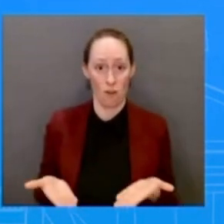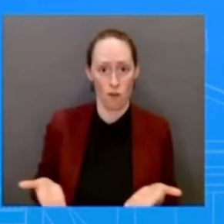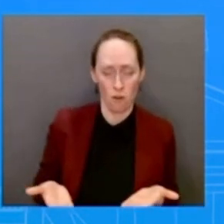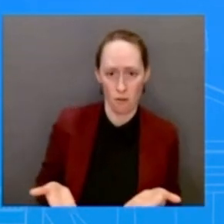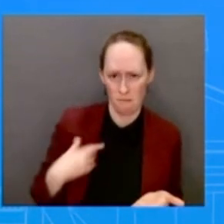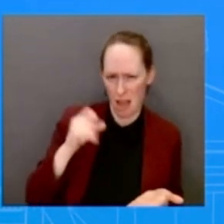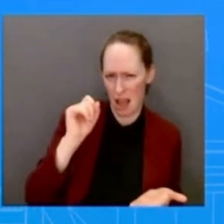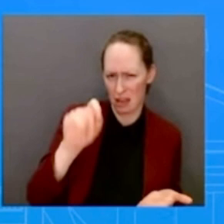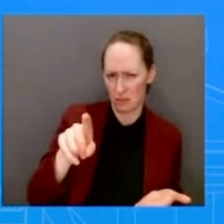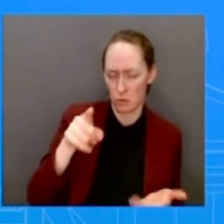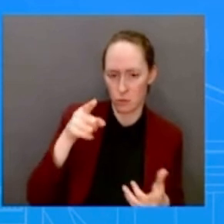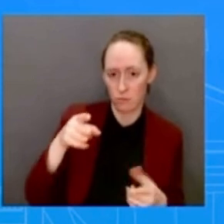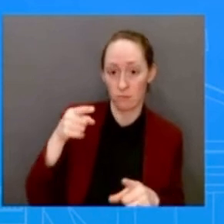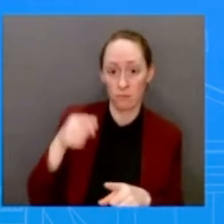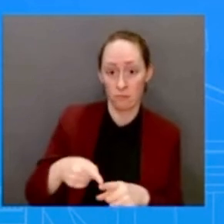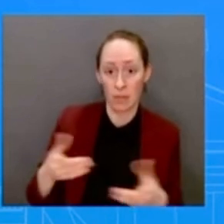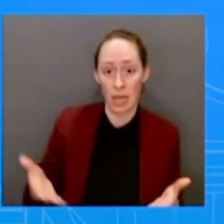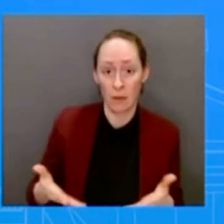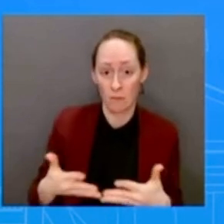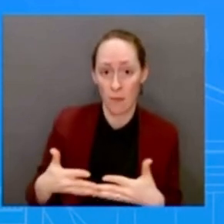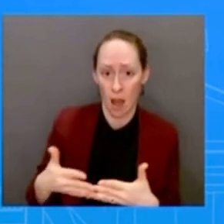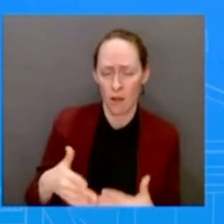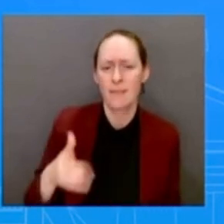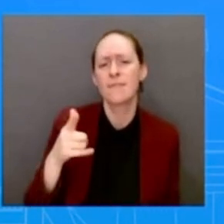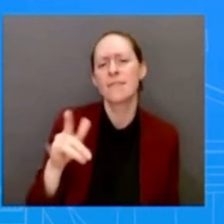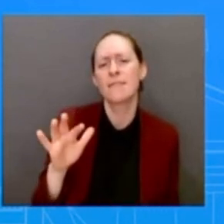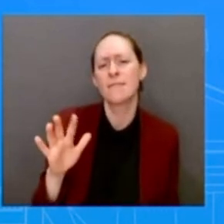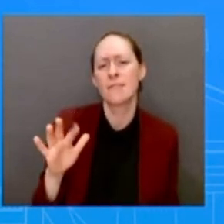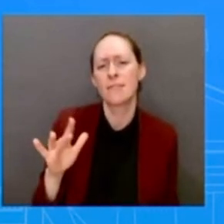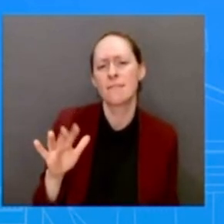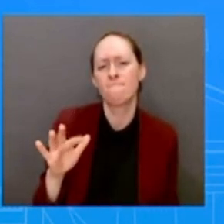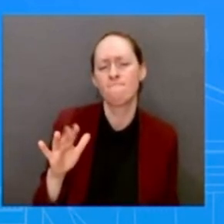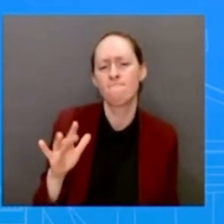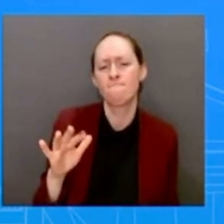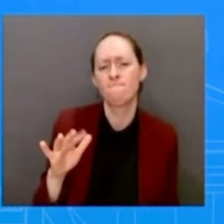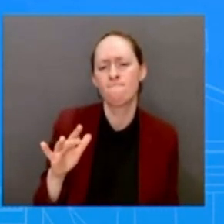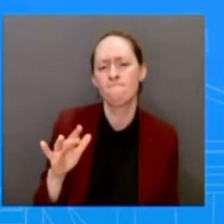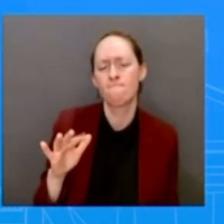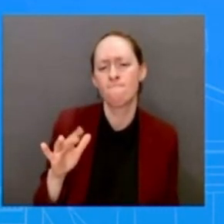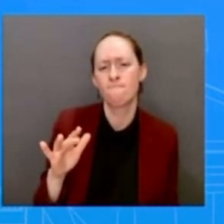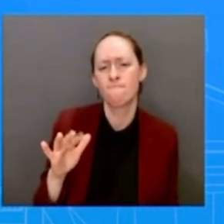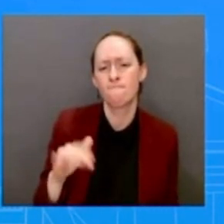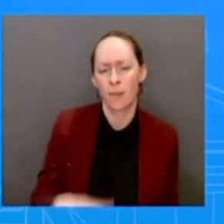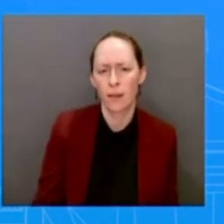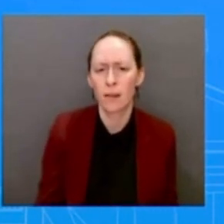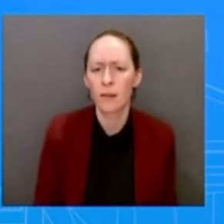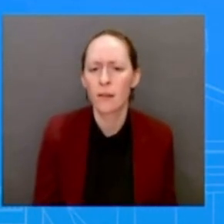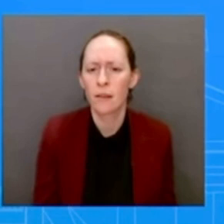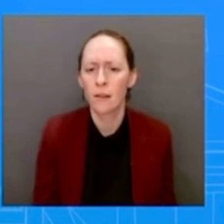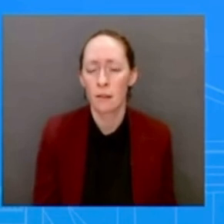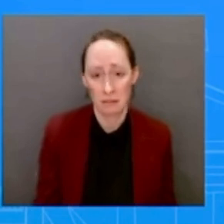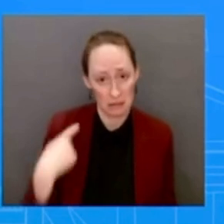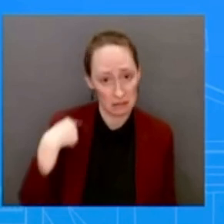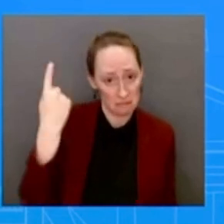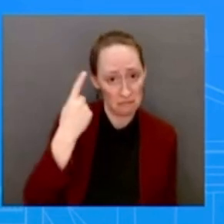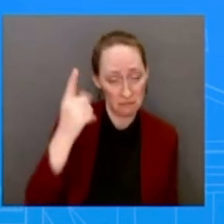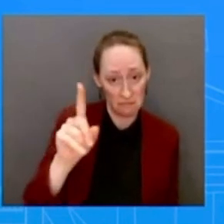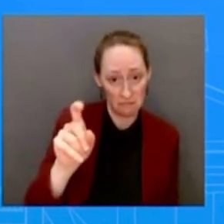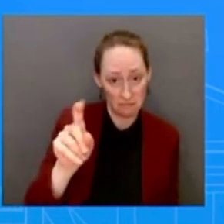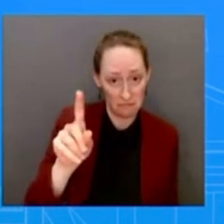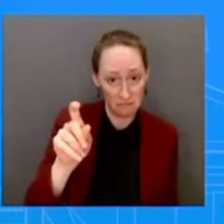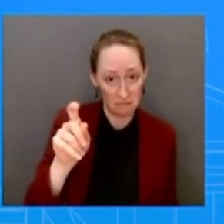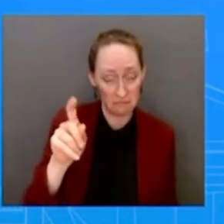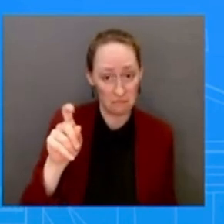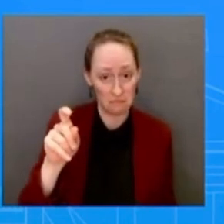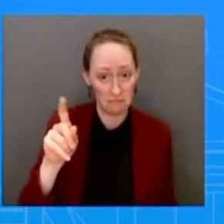you know, removed from the previous pieces of legislation to come back? Will we see those items come back in one by